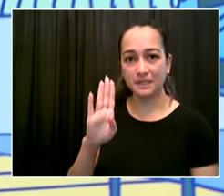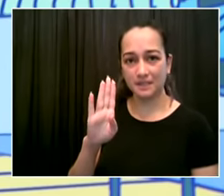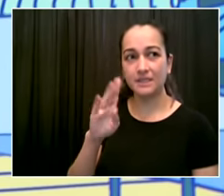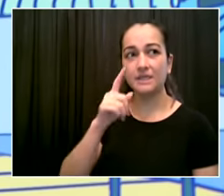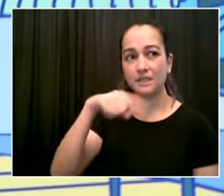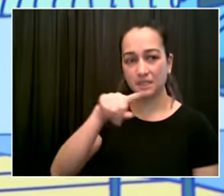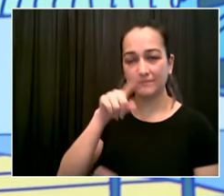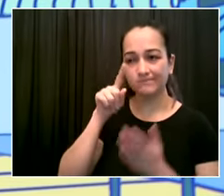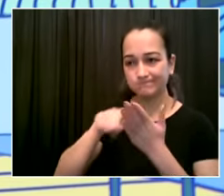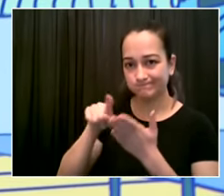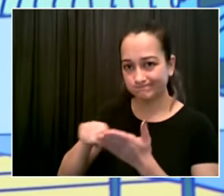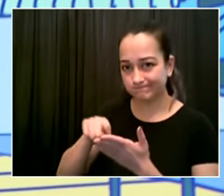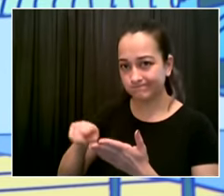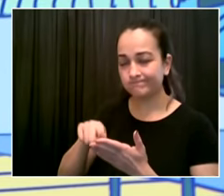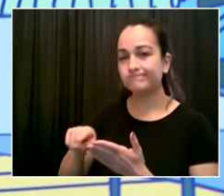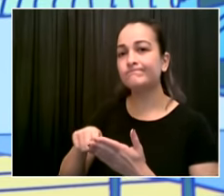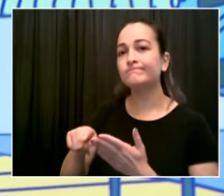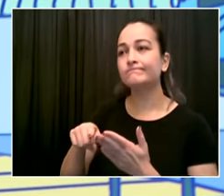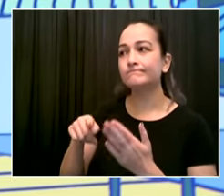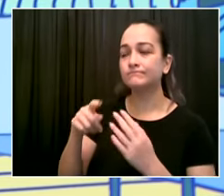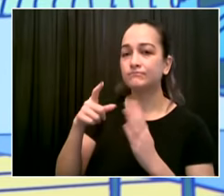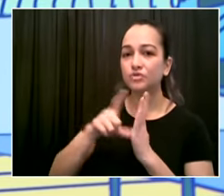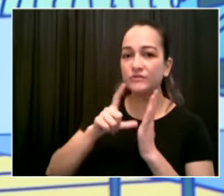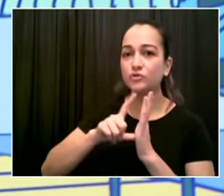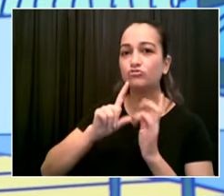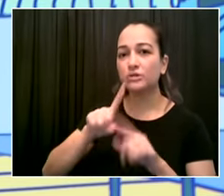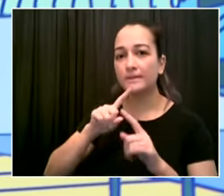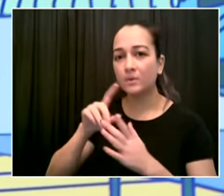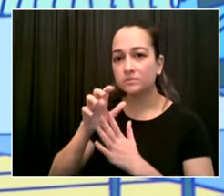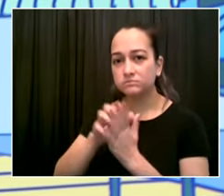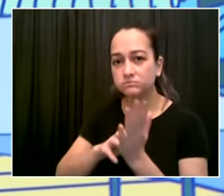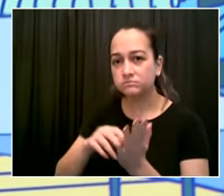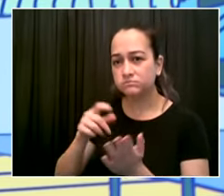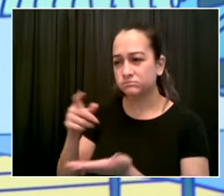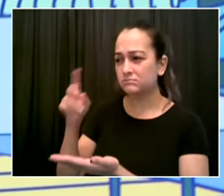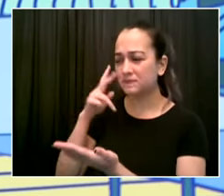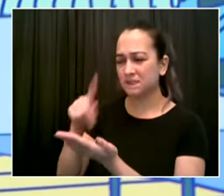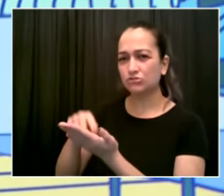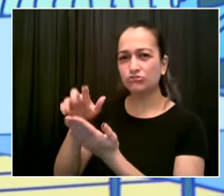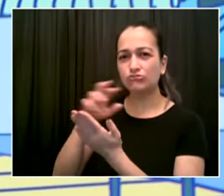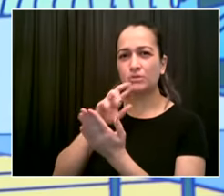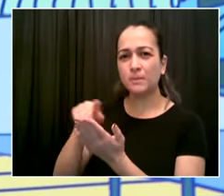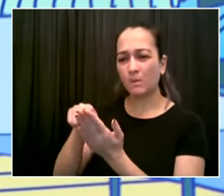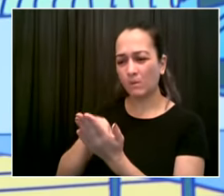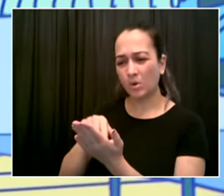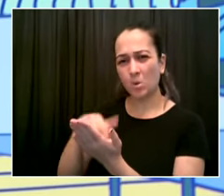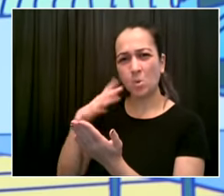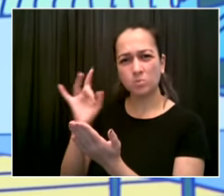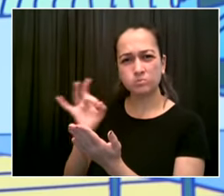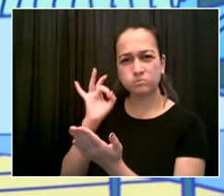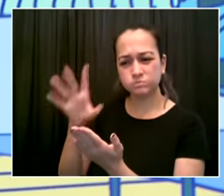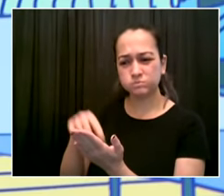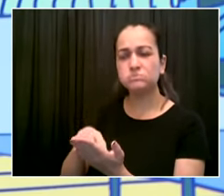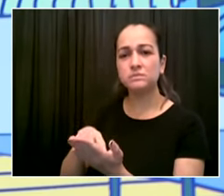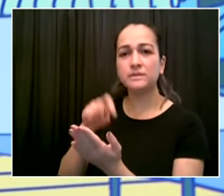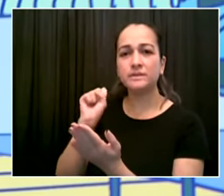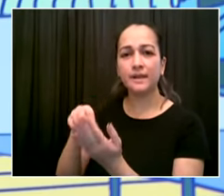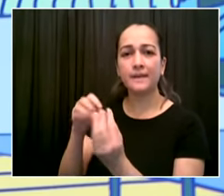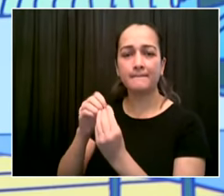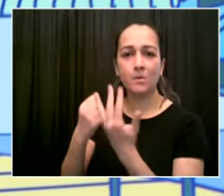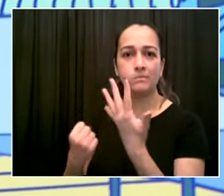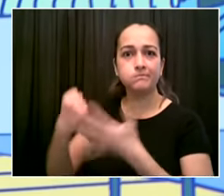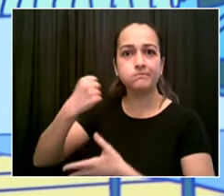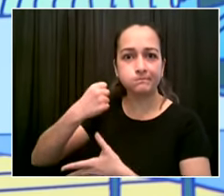there's immediate discipline needed in any case and we pray that is not often at all it's very rare um and then to ensure